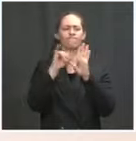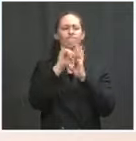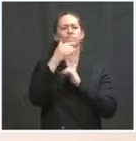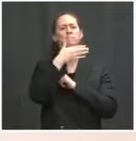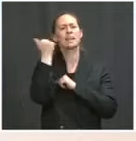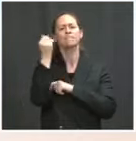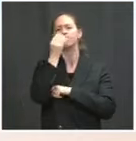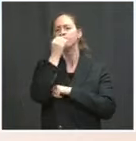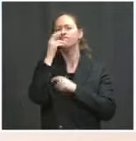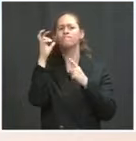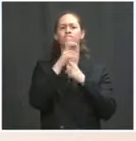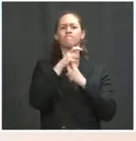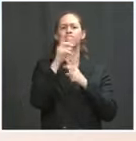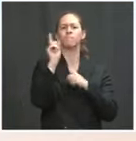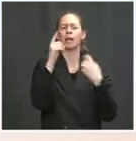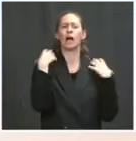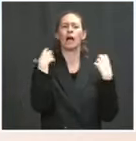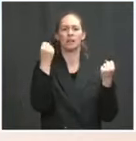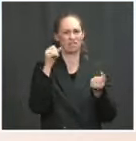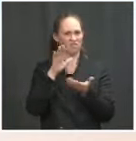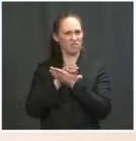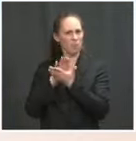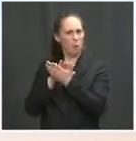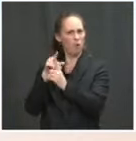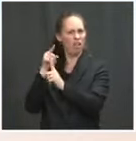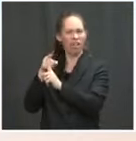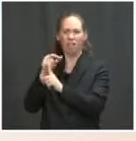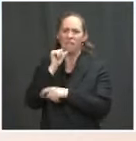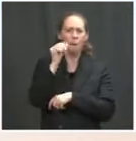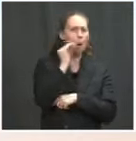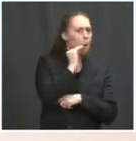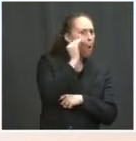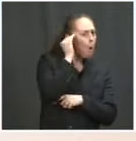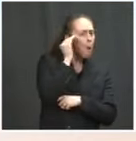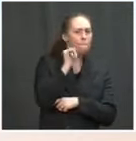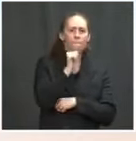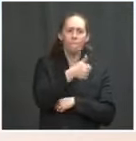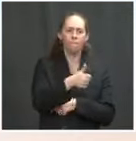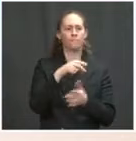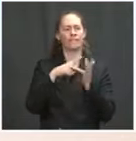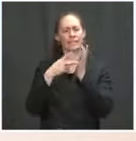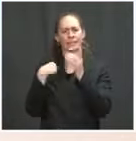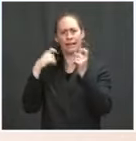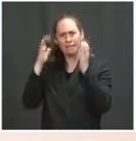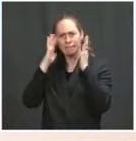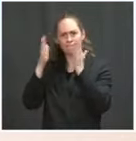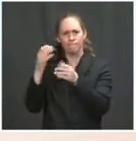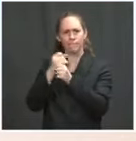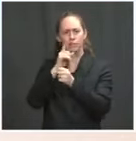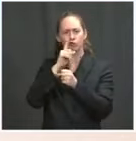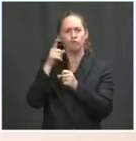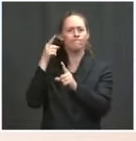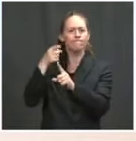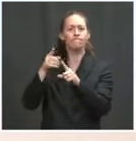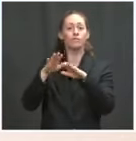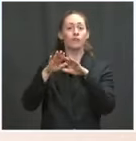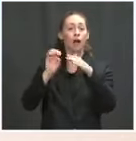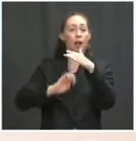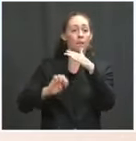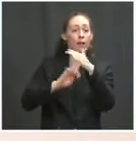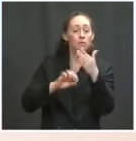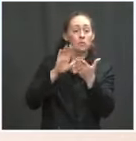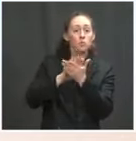focus with a specific laser-like focus on elementary schools to make sure that our youngest learners have the best possible opportunity.